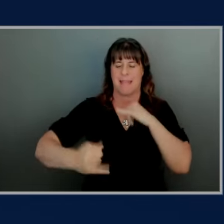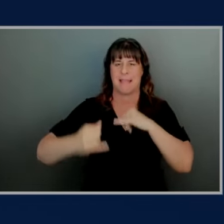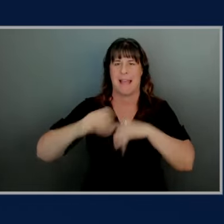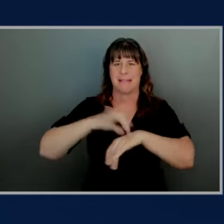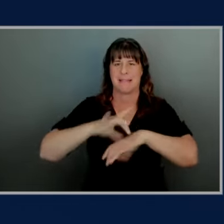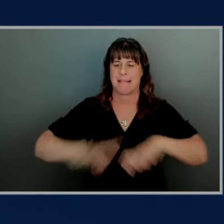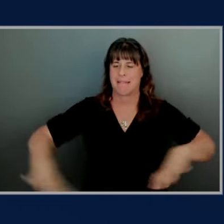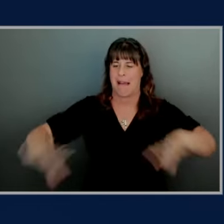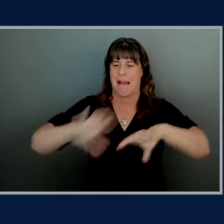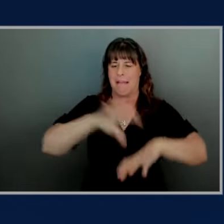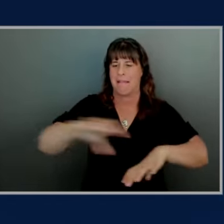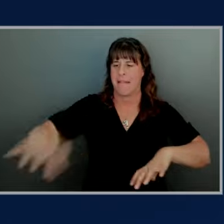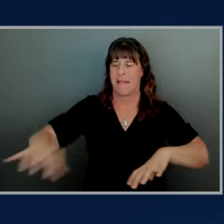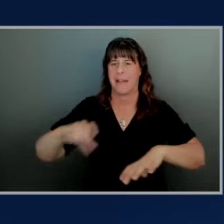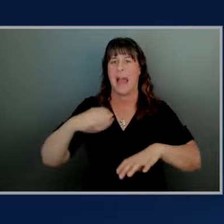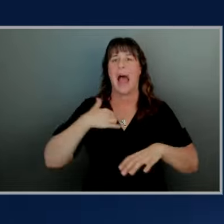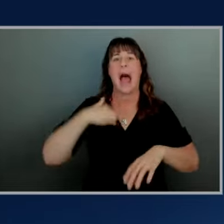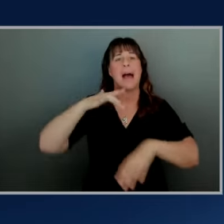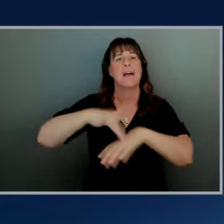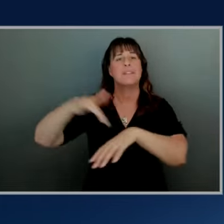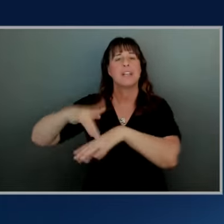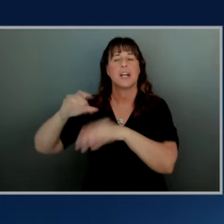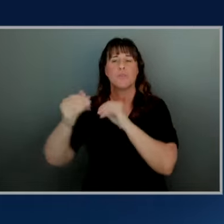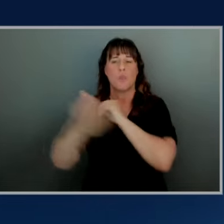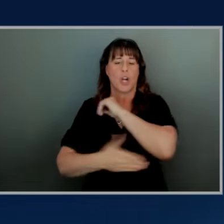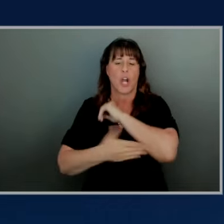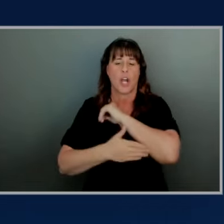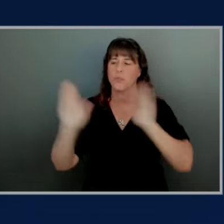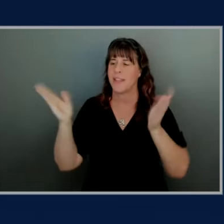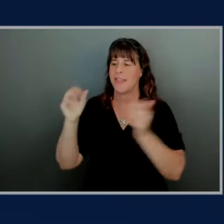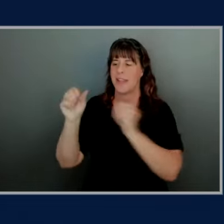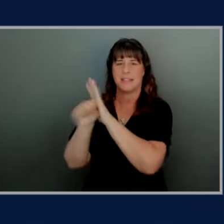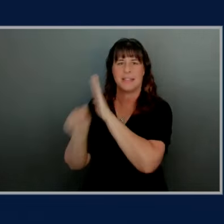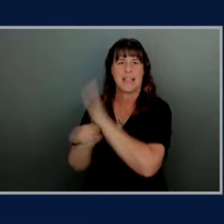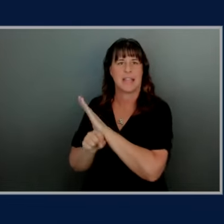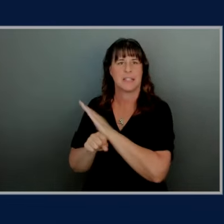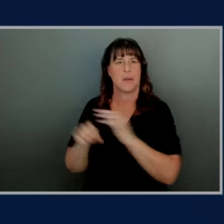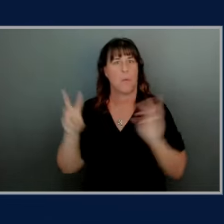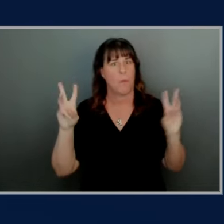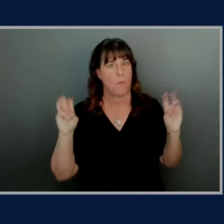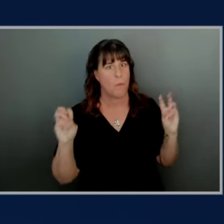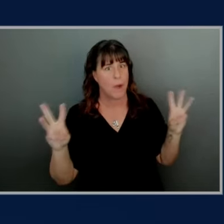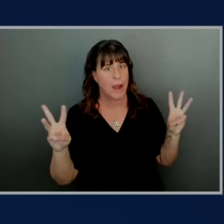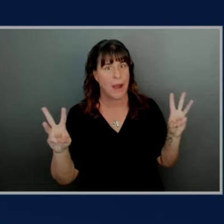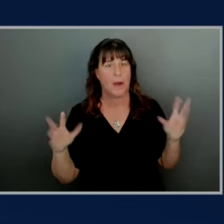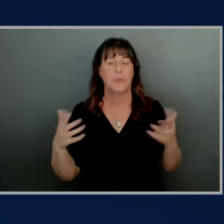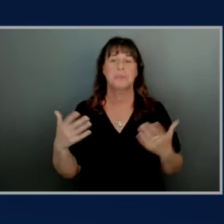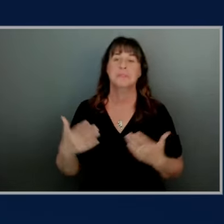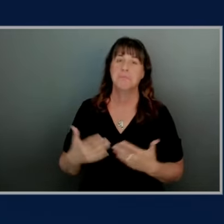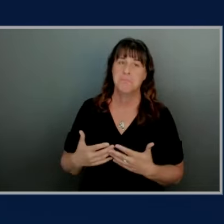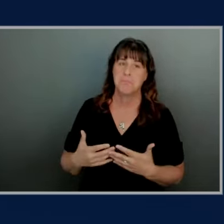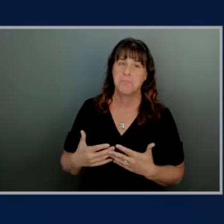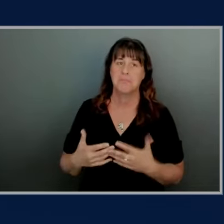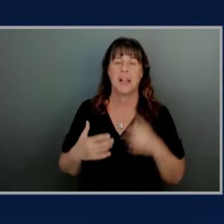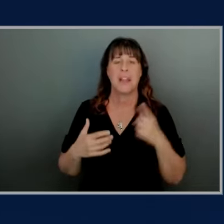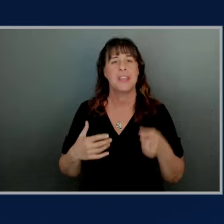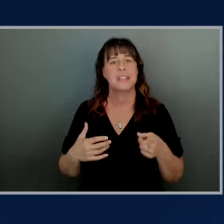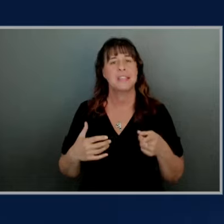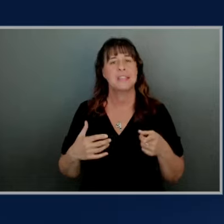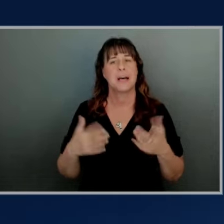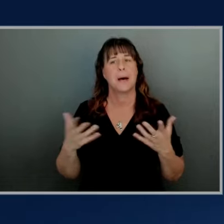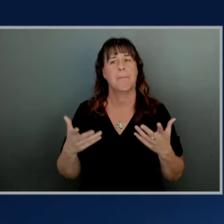fun fact about me I've been to more countries than states really yes okay okay so this this this whole